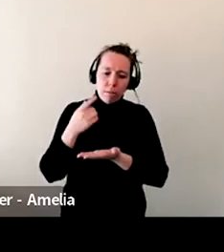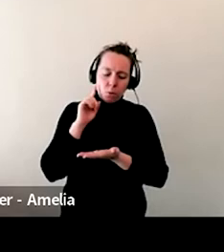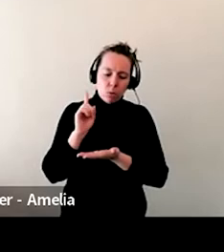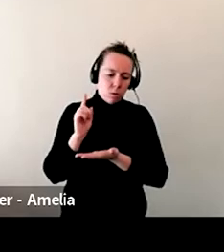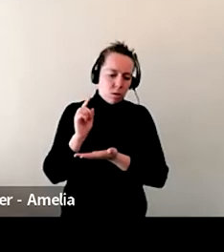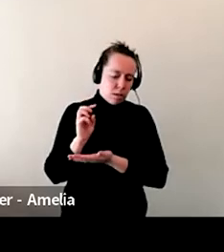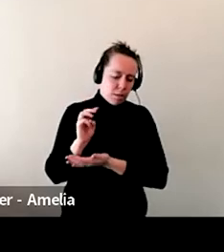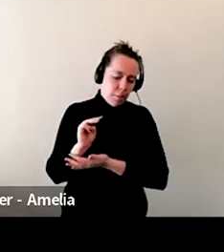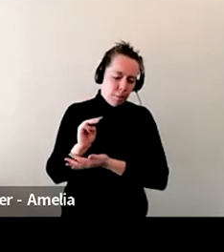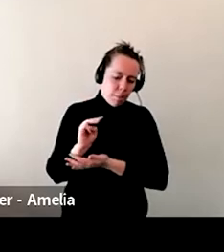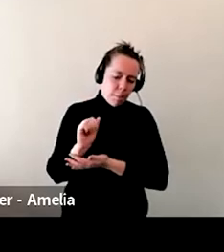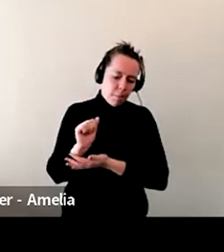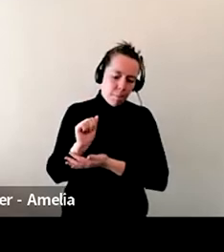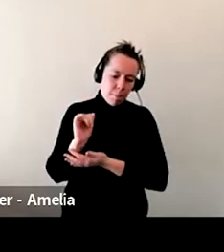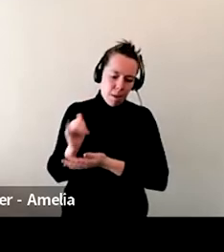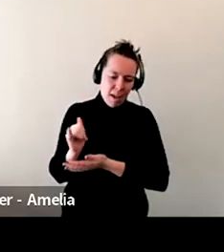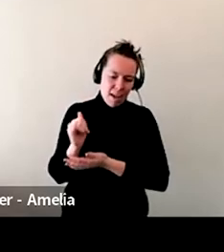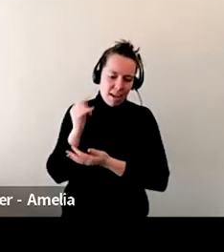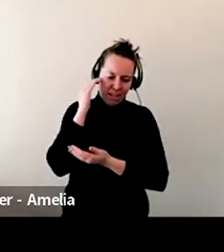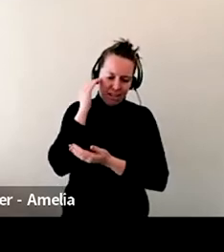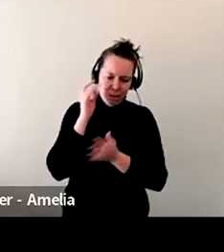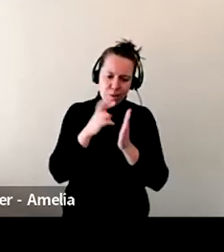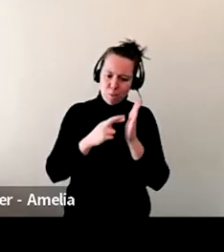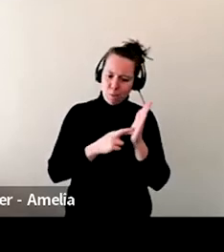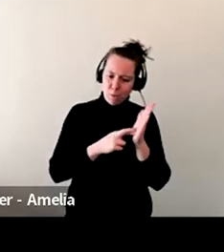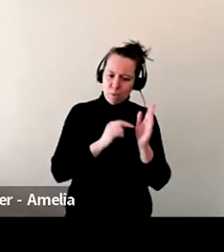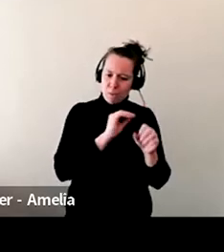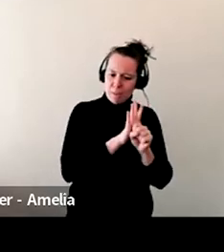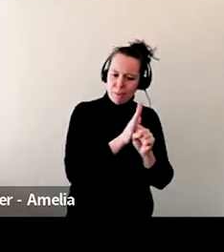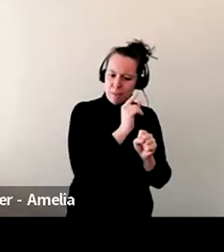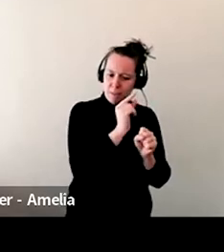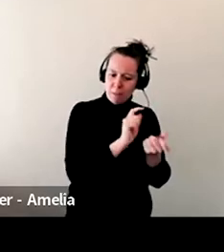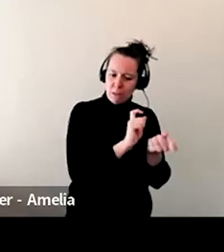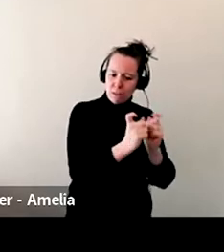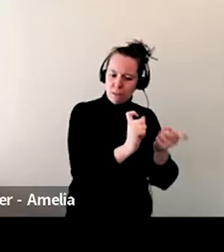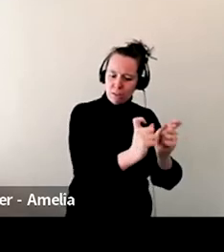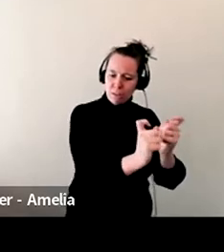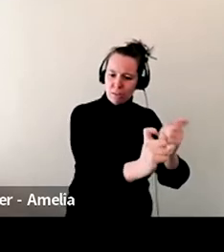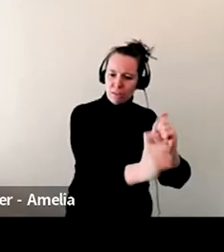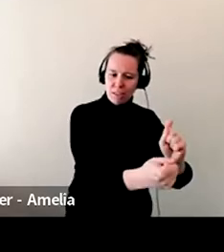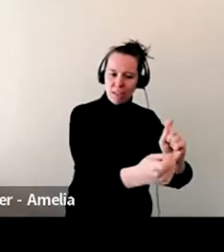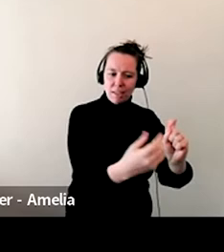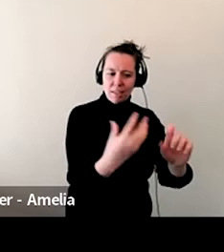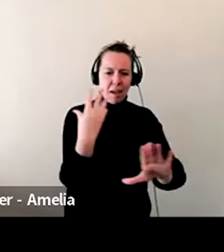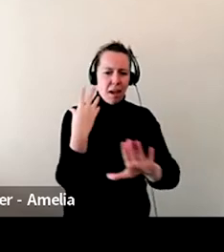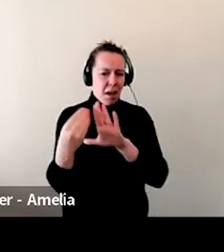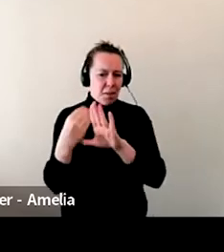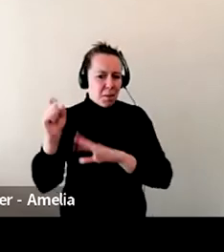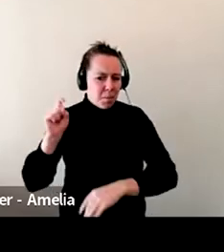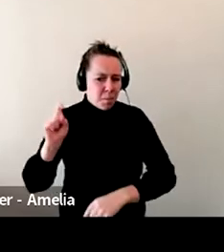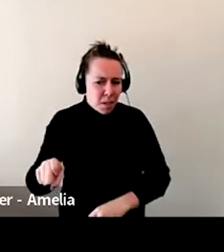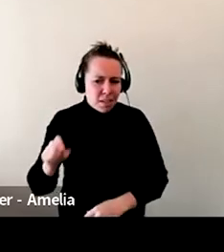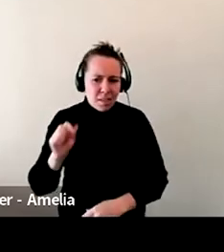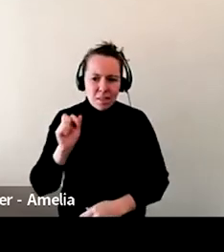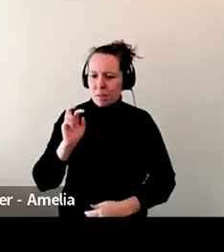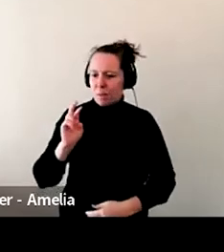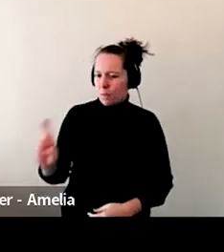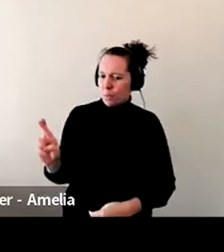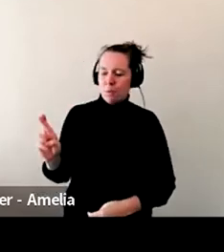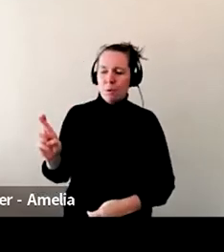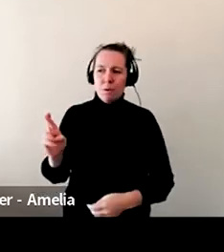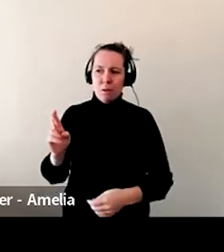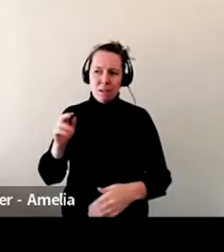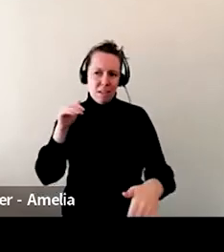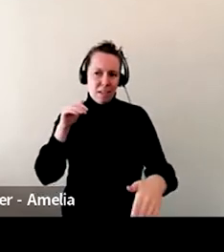iterations of rules. Um, there was a time when it was like only outdoor gatherings or only, you know, people weren't really in shops,